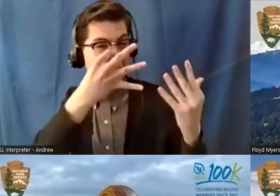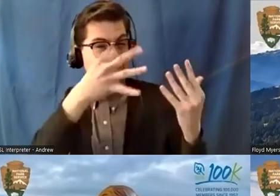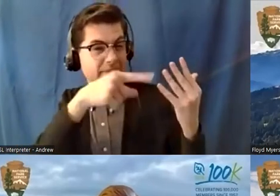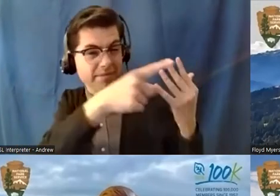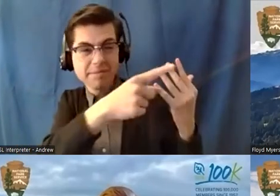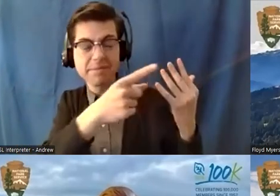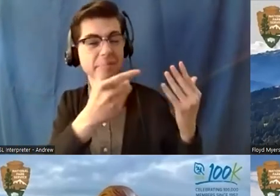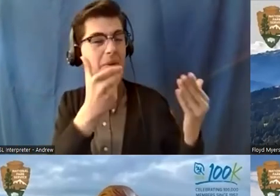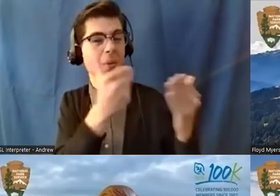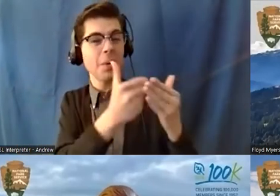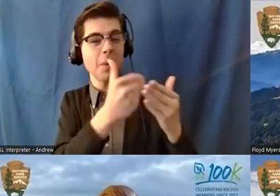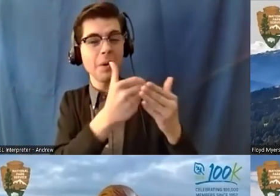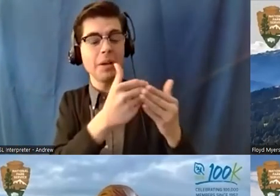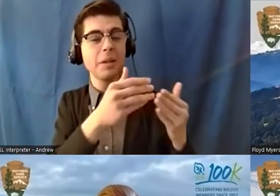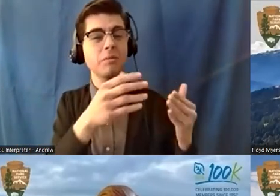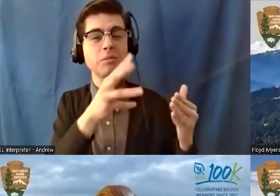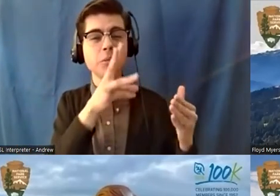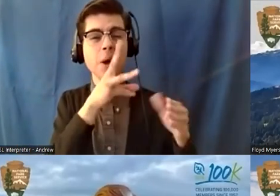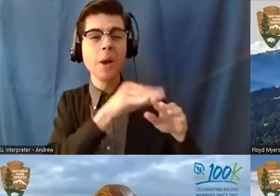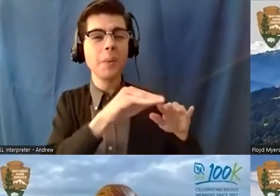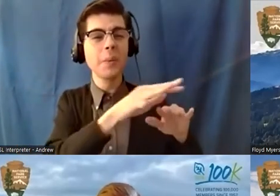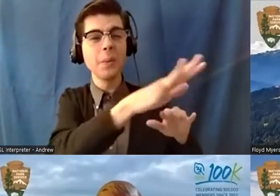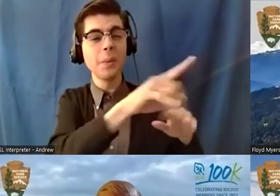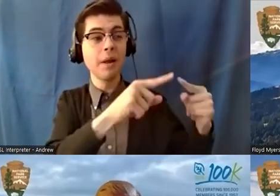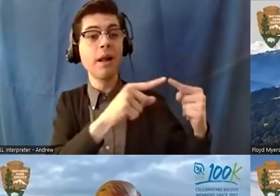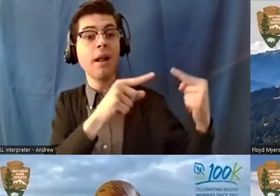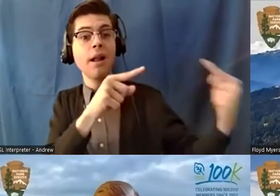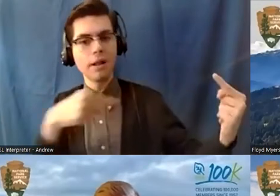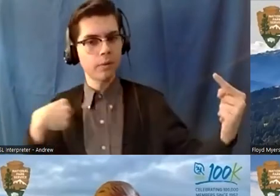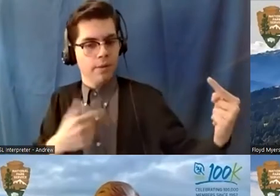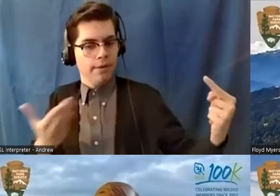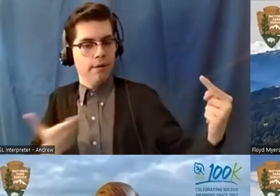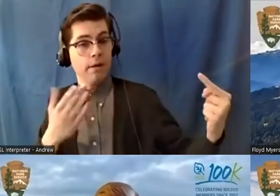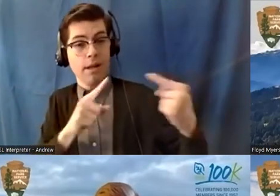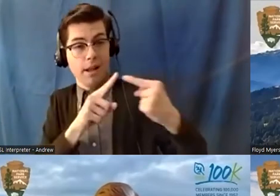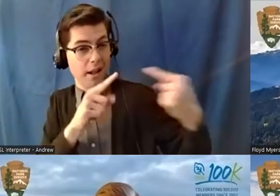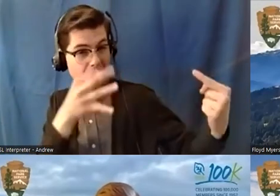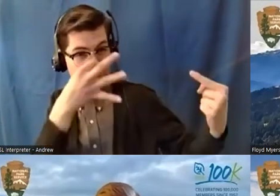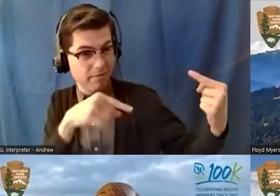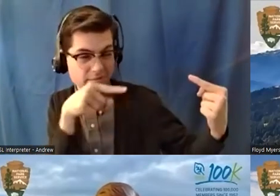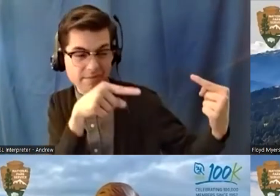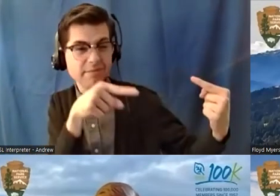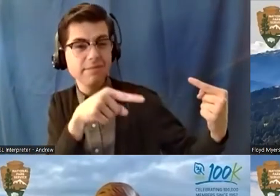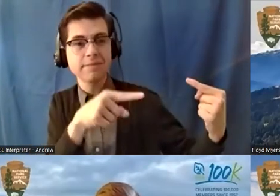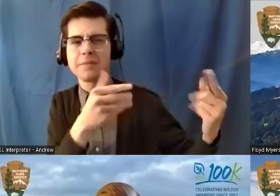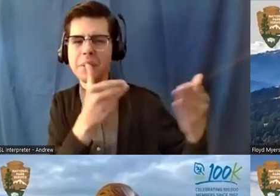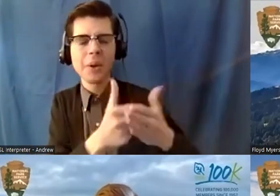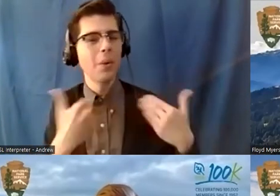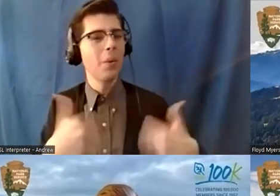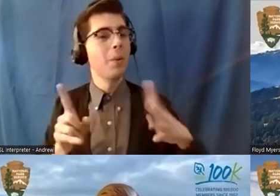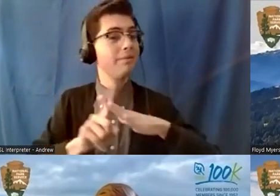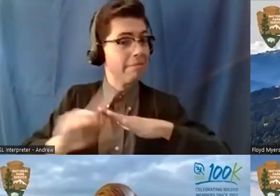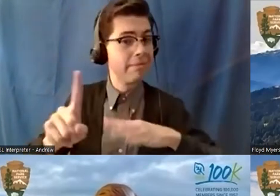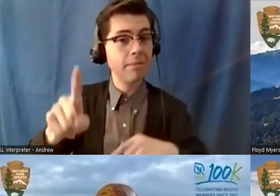um across the river from where we we were and my most proud moment in that time was ensuring that